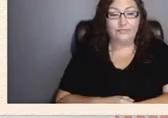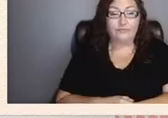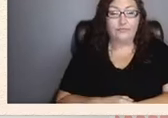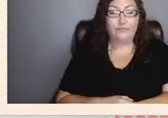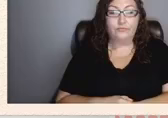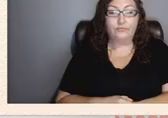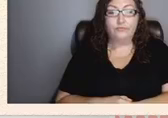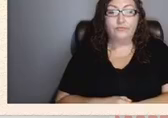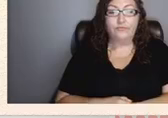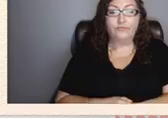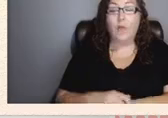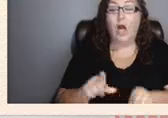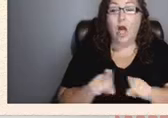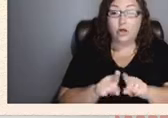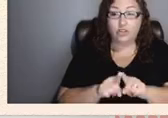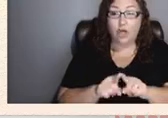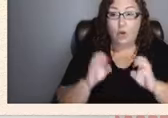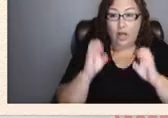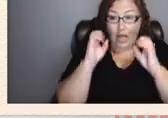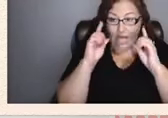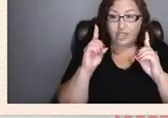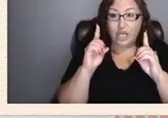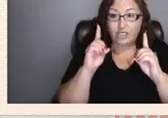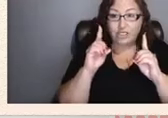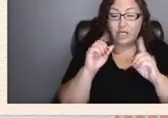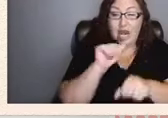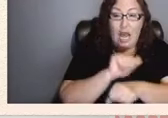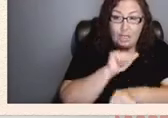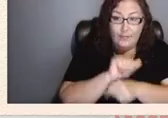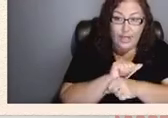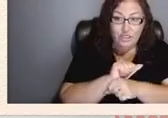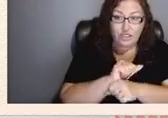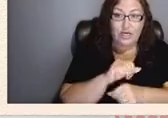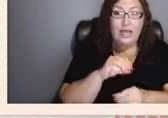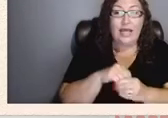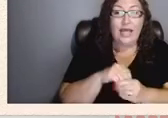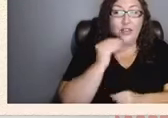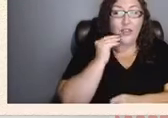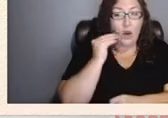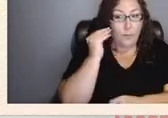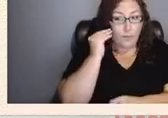also education occupation income